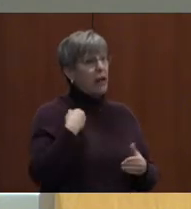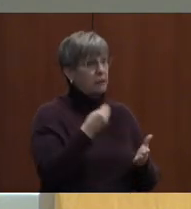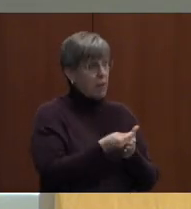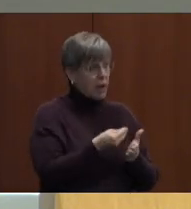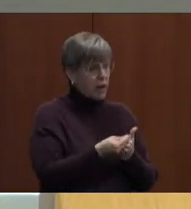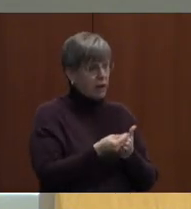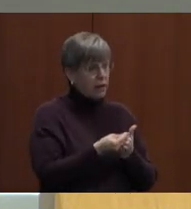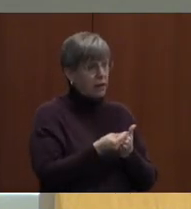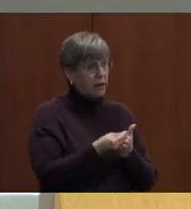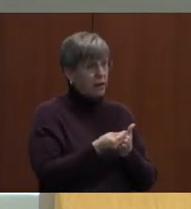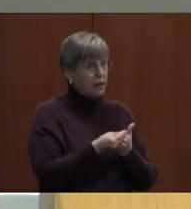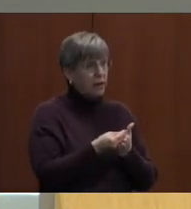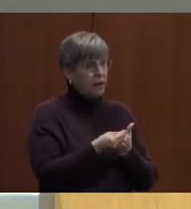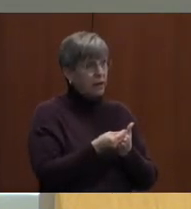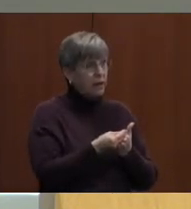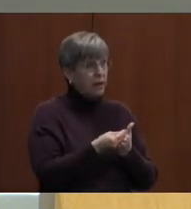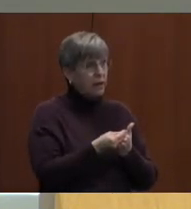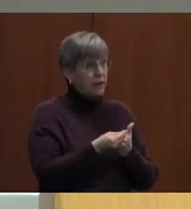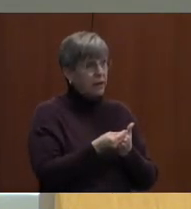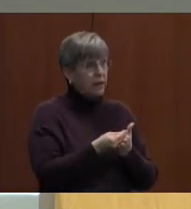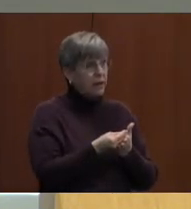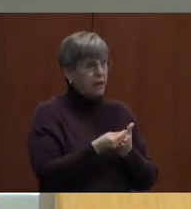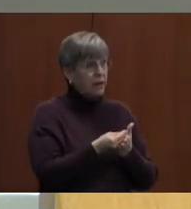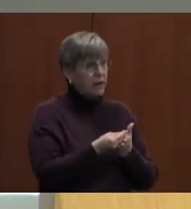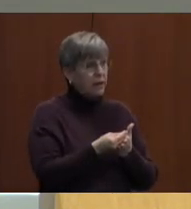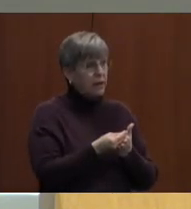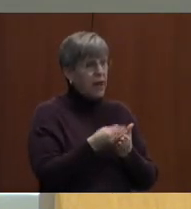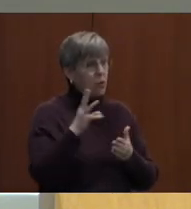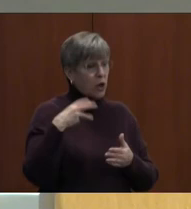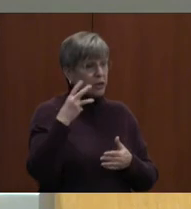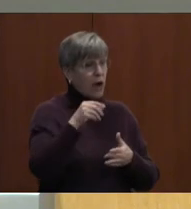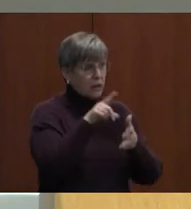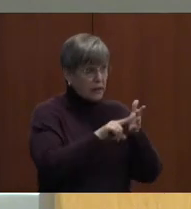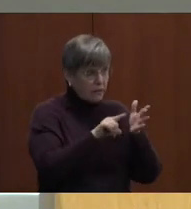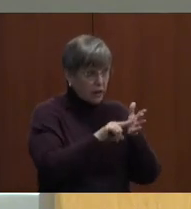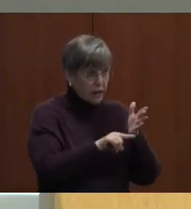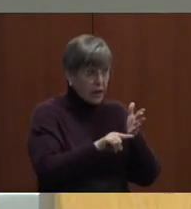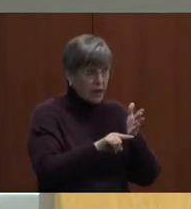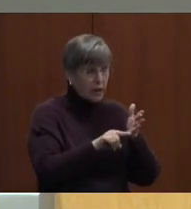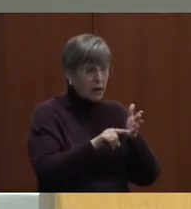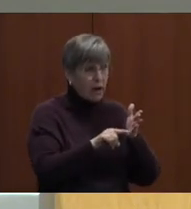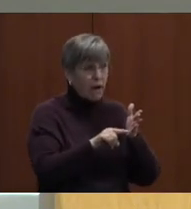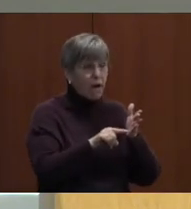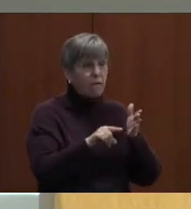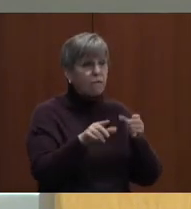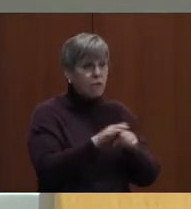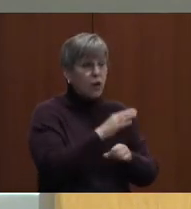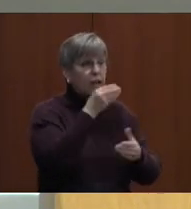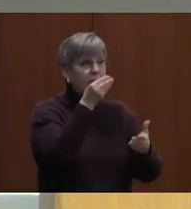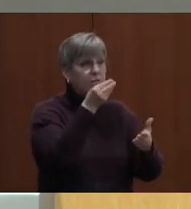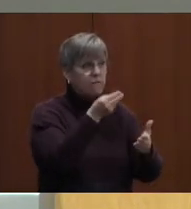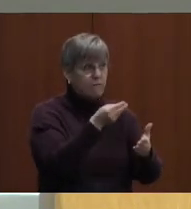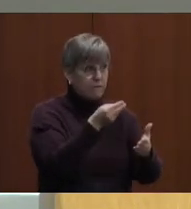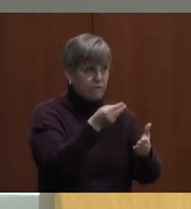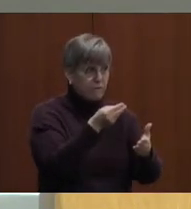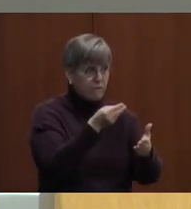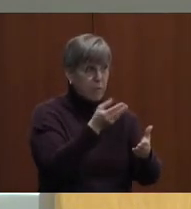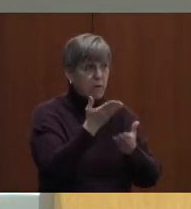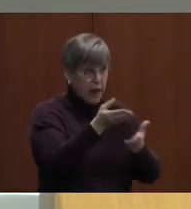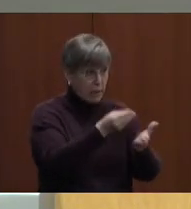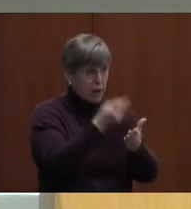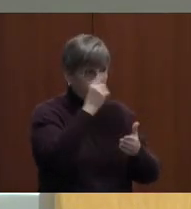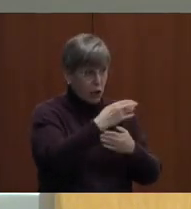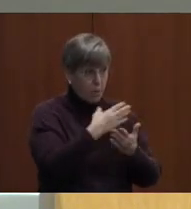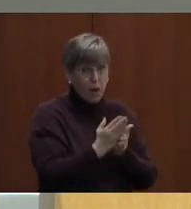and the county is looking into funding the budget. I don't remember the exact terms, but he did say